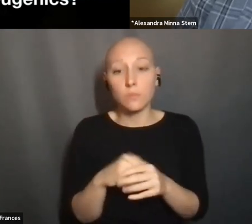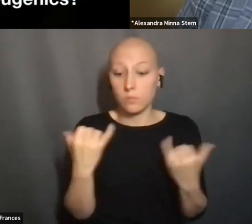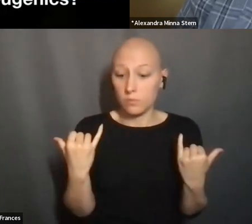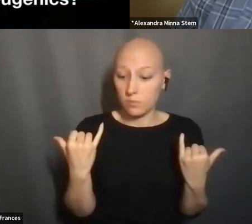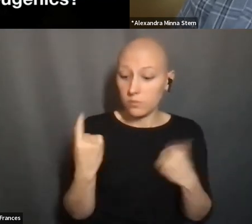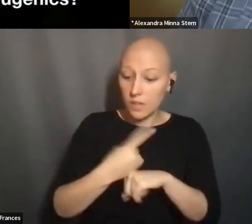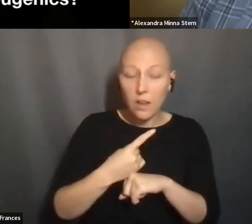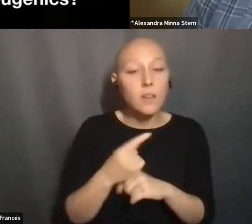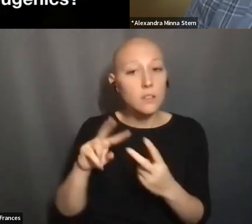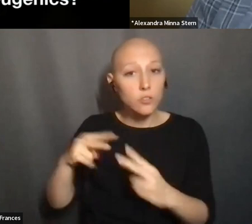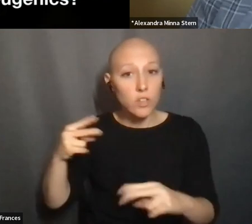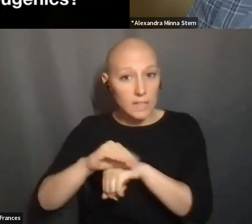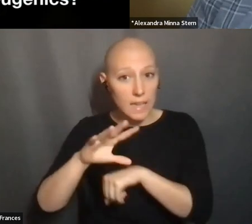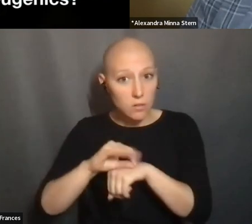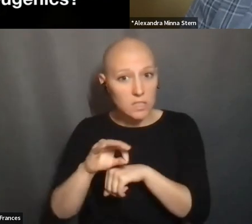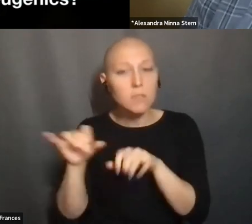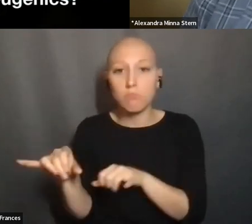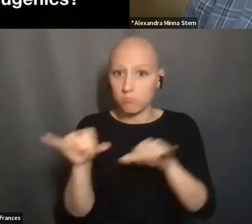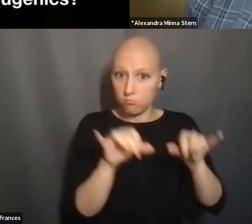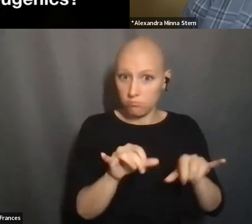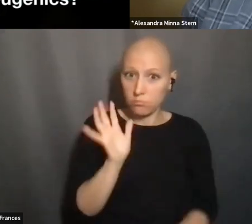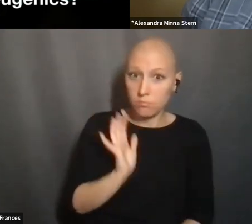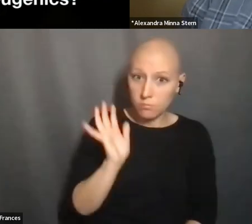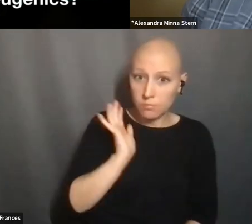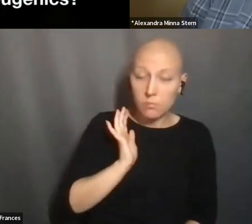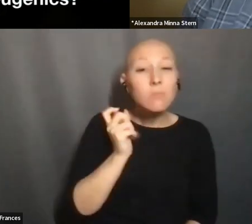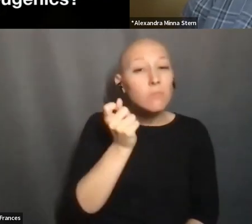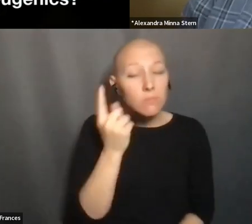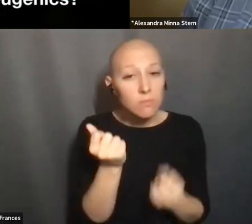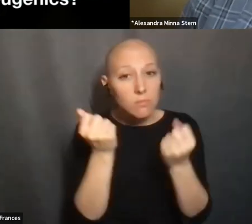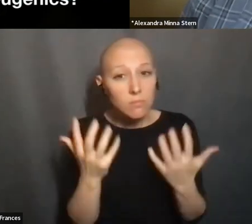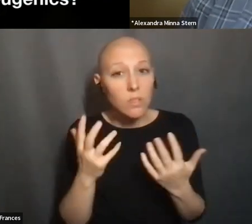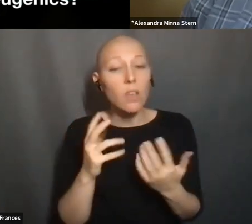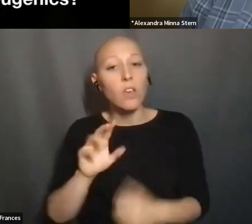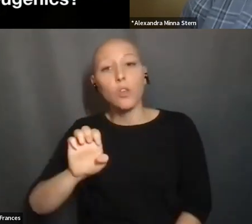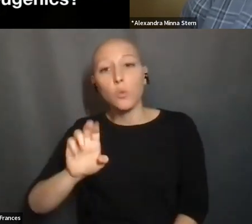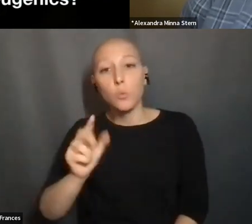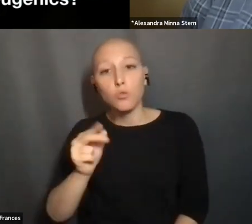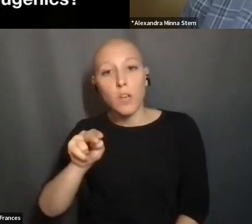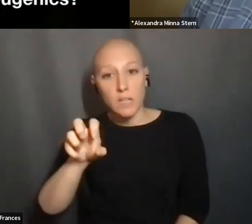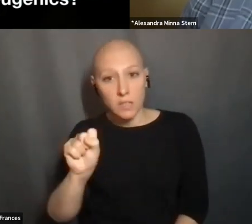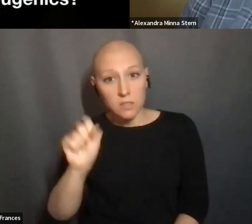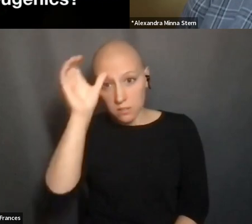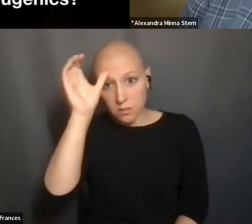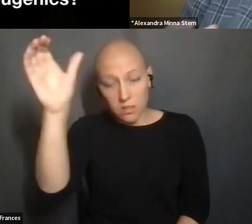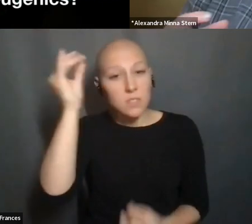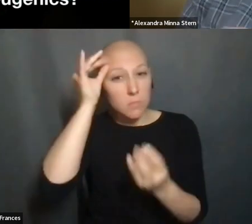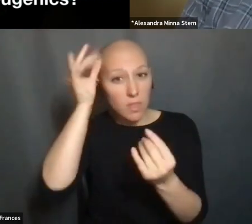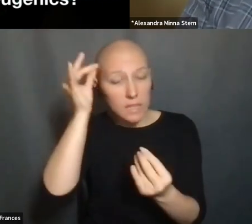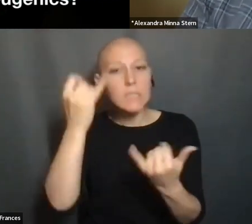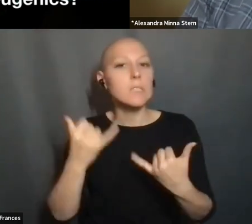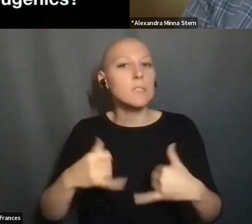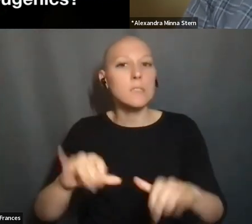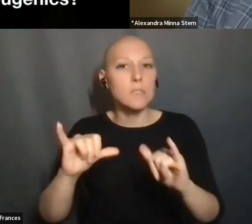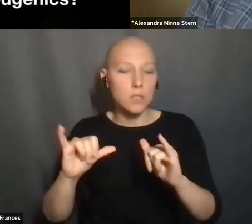GENETIC COUNSELING THERE. HOWEVER, MUCH OF THE EGENIC BAGGAGE WAS STILL IN PLACE. AND THAT'S WHY I'M